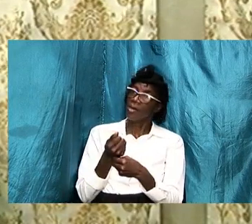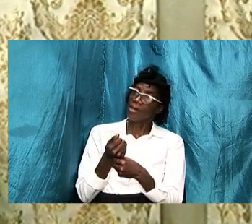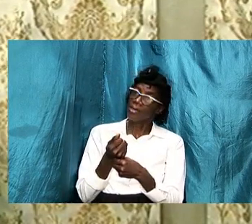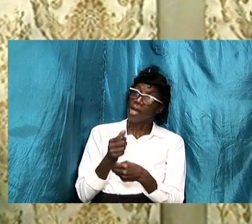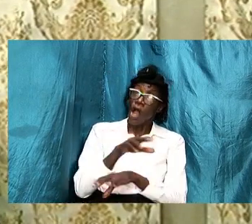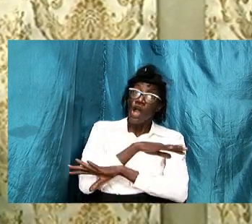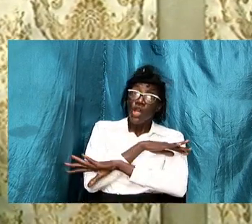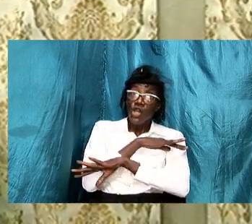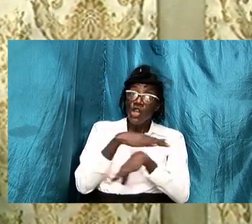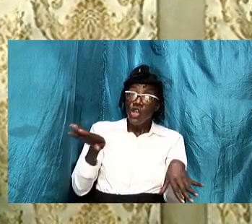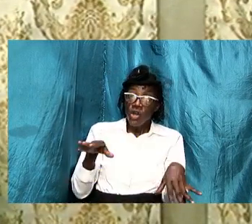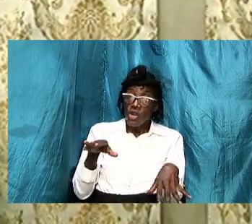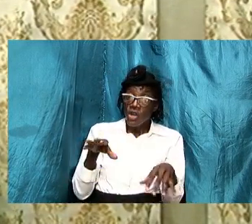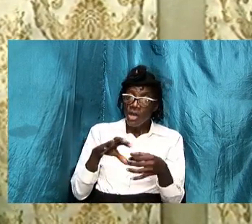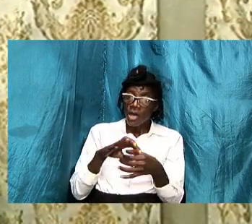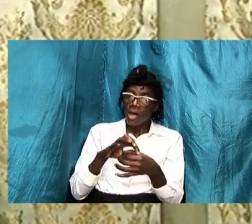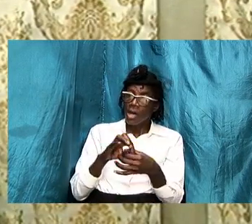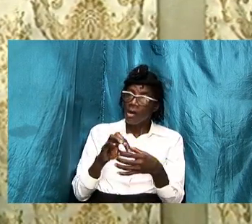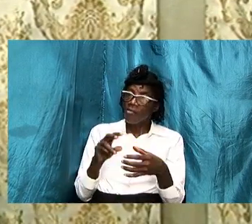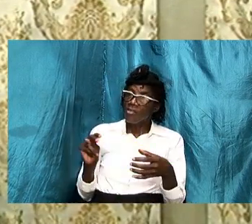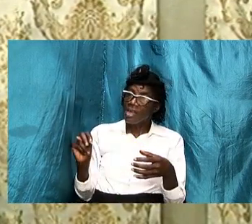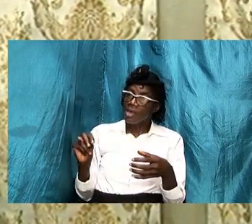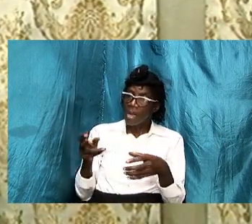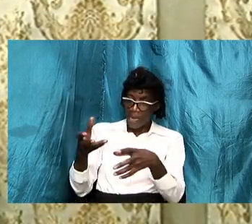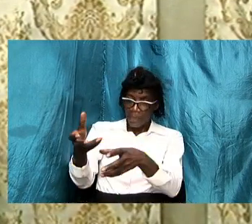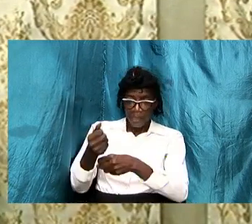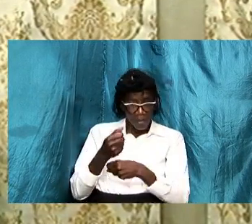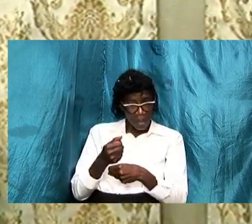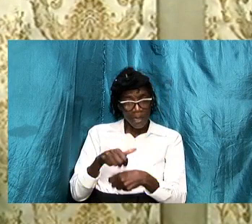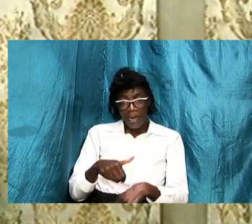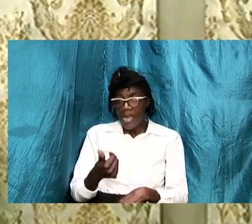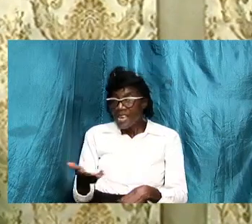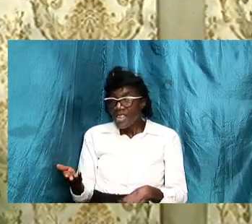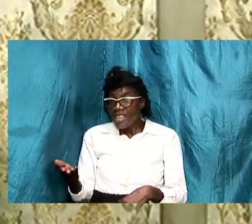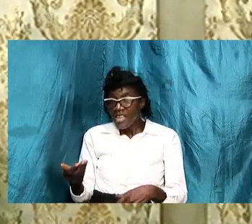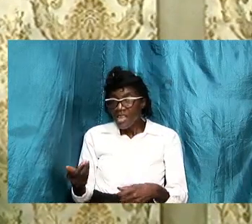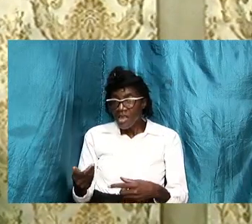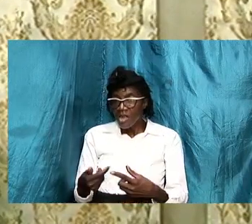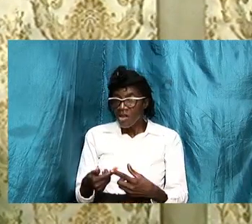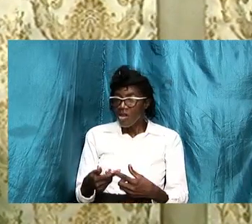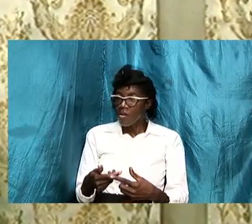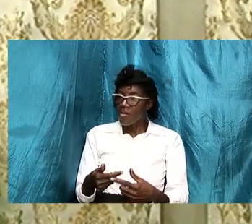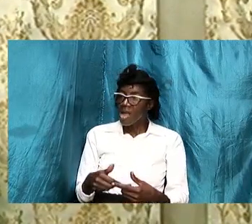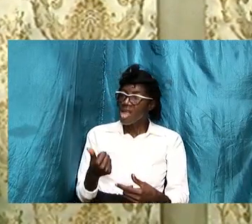none of them demanded anything from anybody